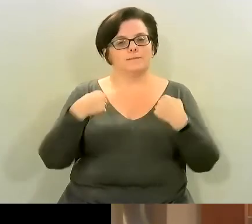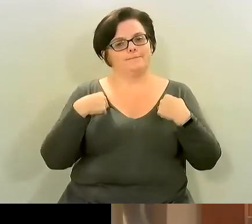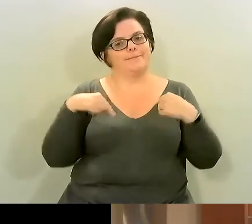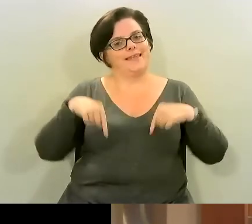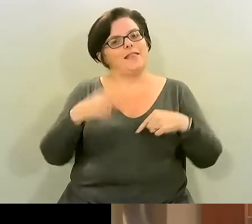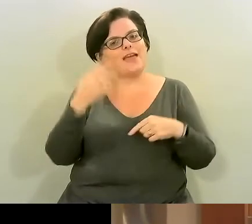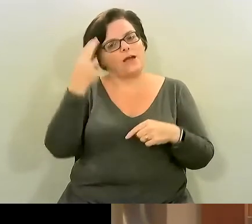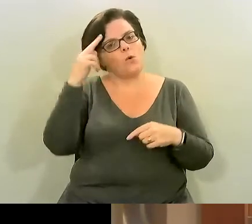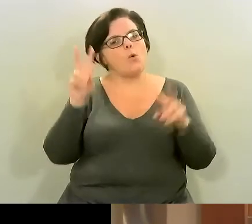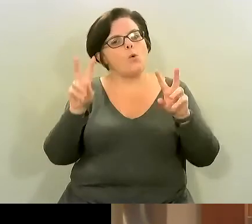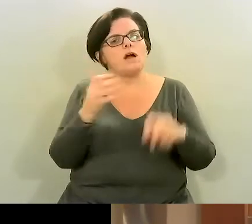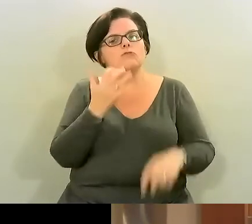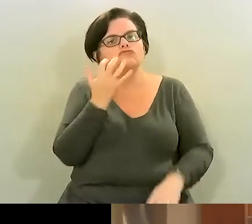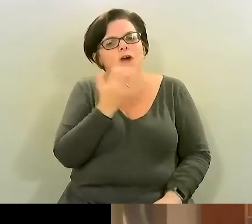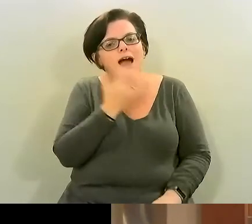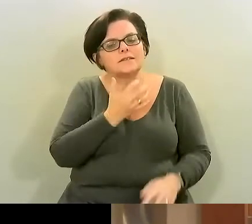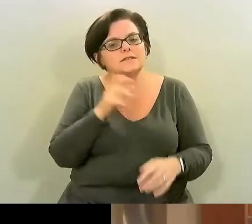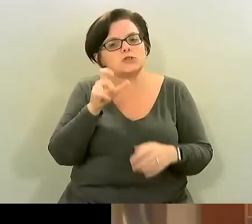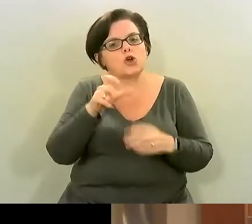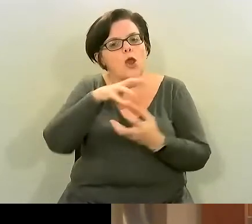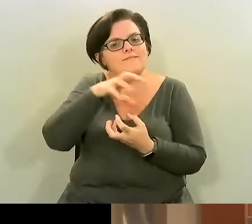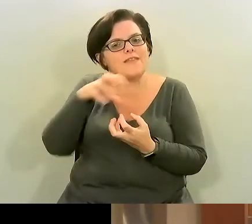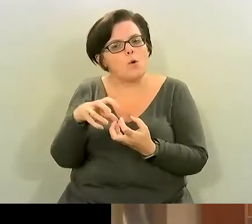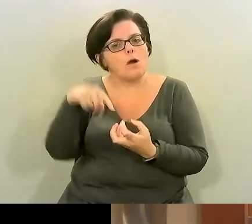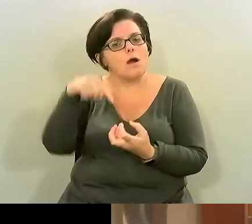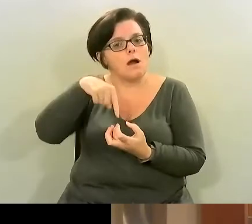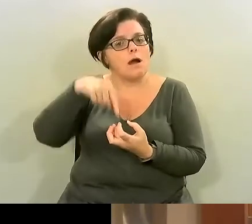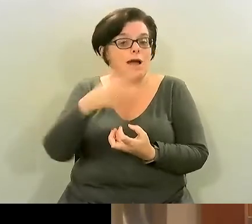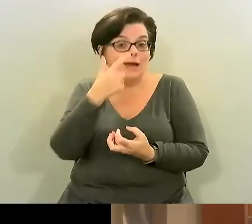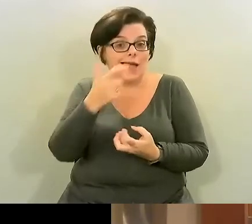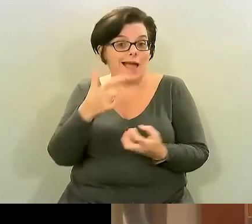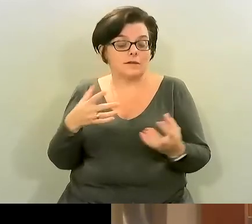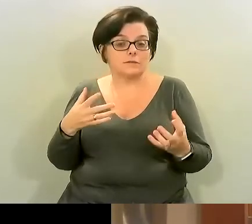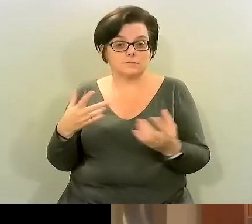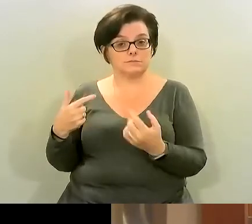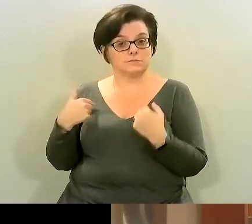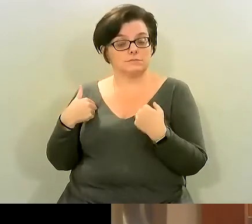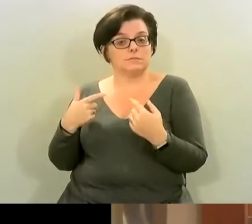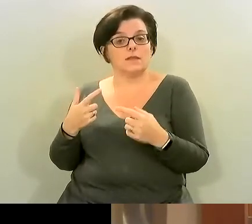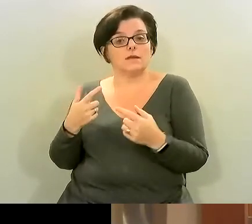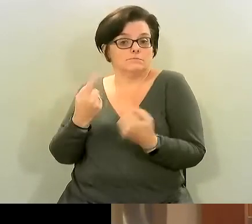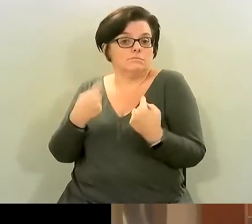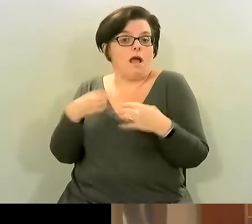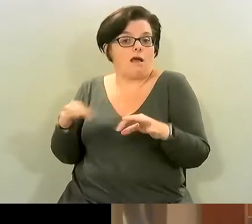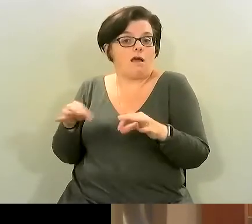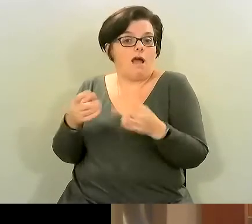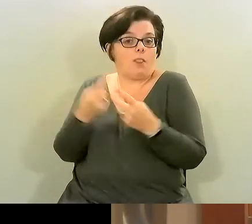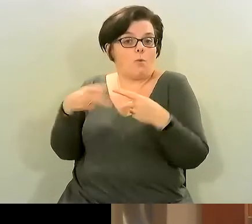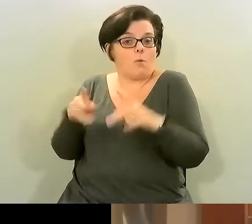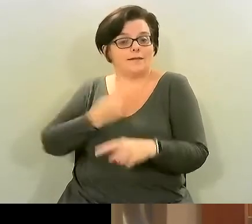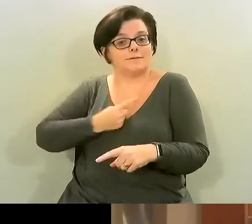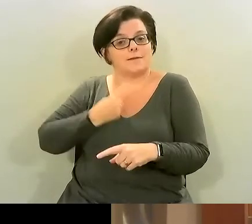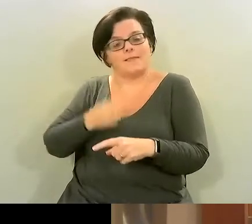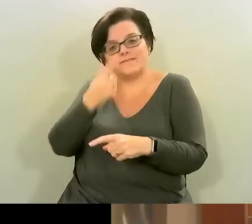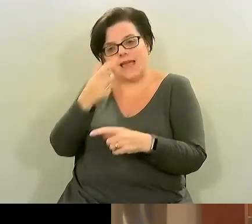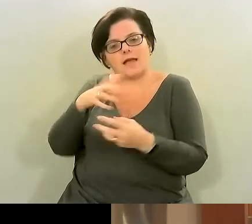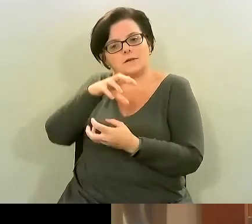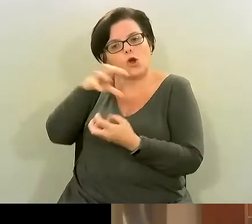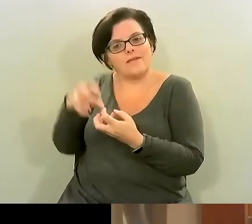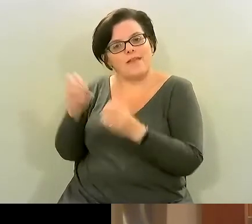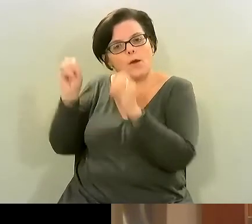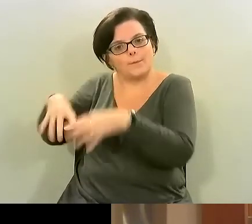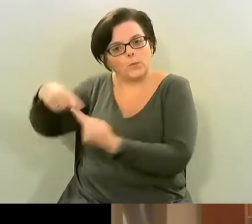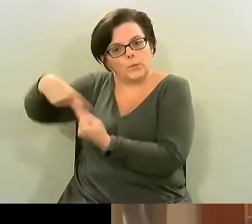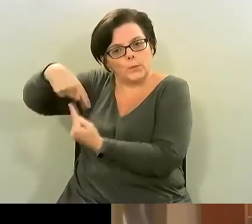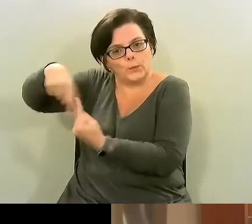here and it's very easy to put a piece of cauliflower in your food process and make make it riced um or